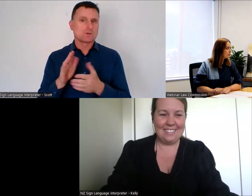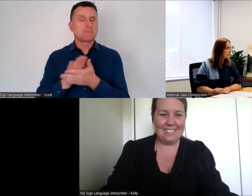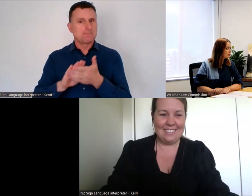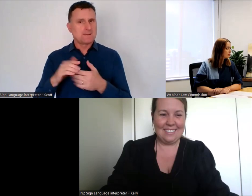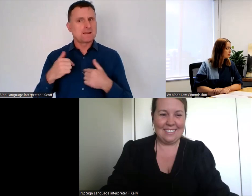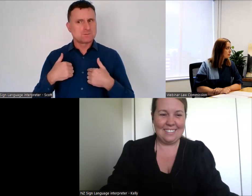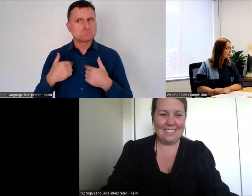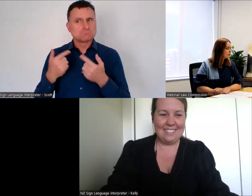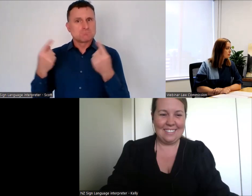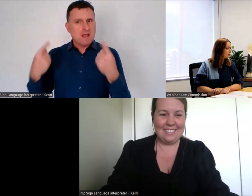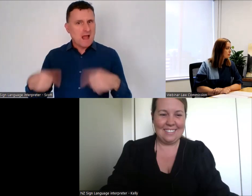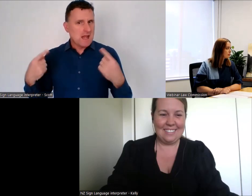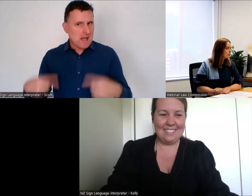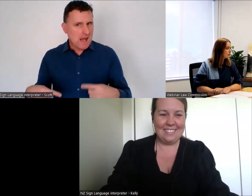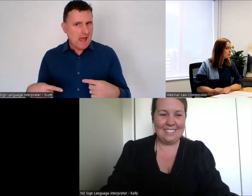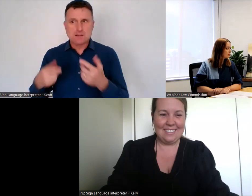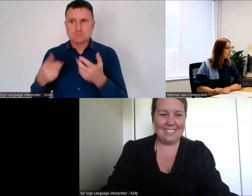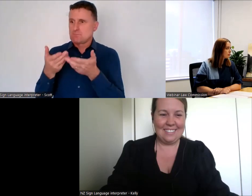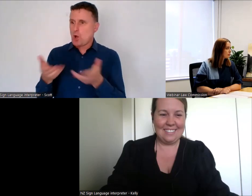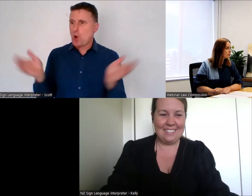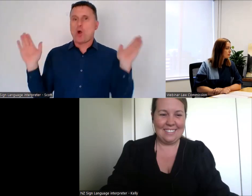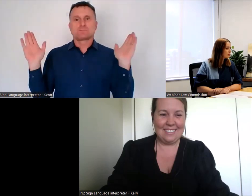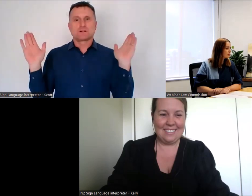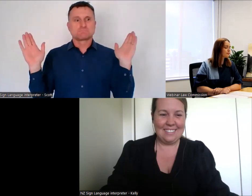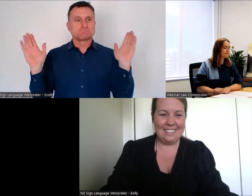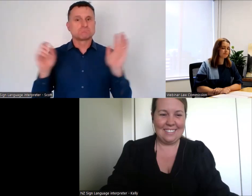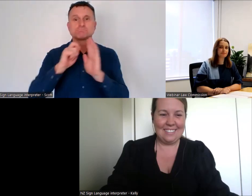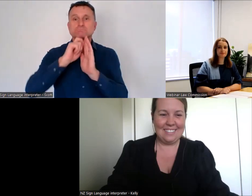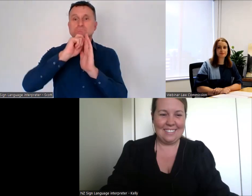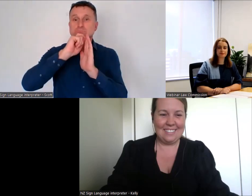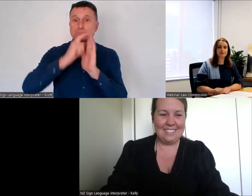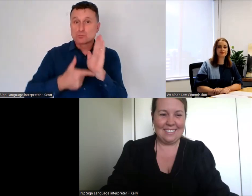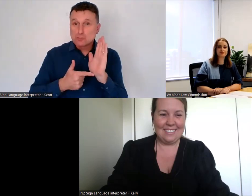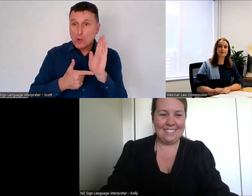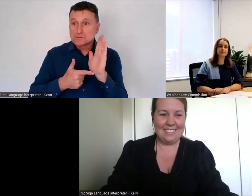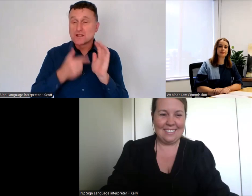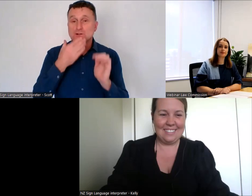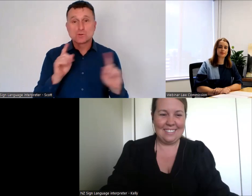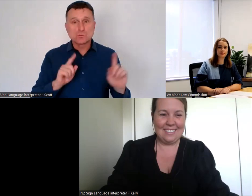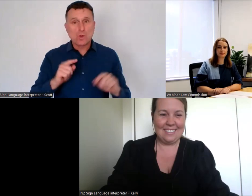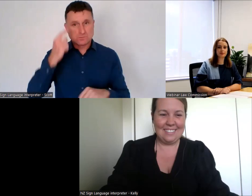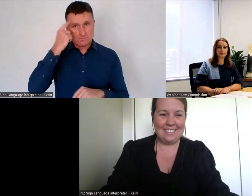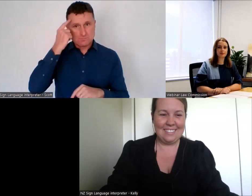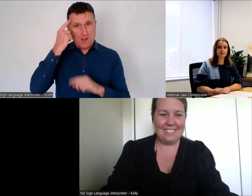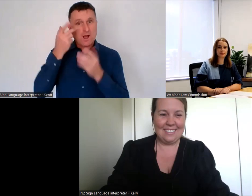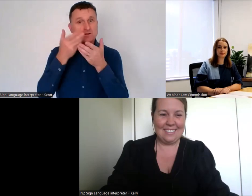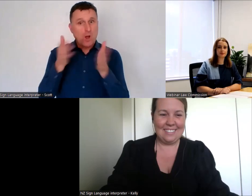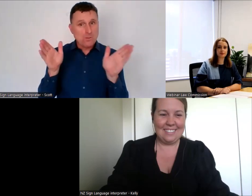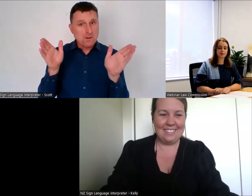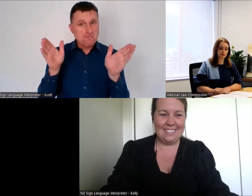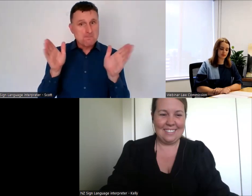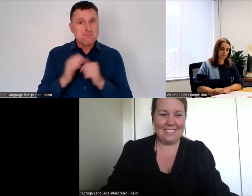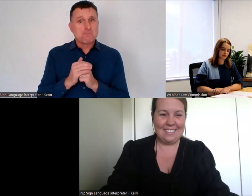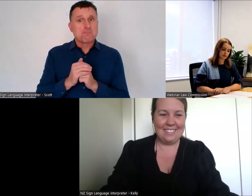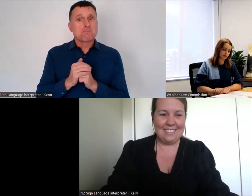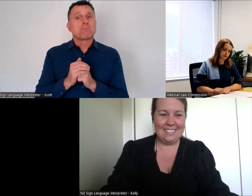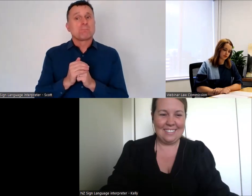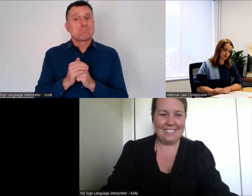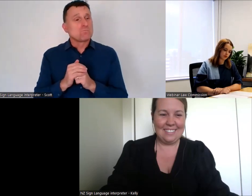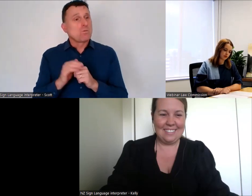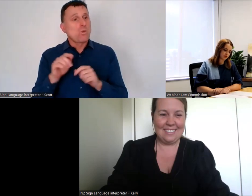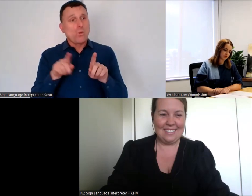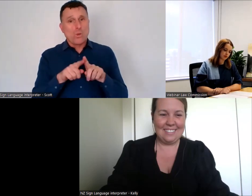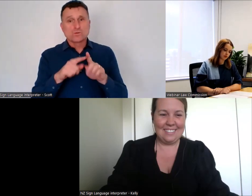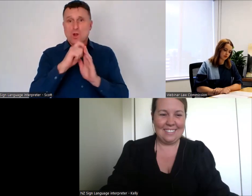what we do is we approach every project with an open mind. And every project is different,